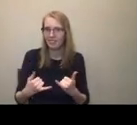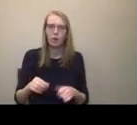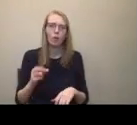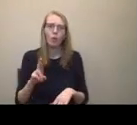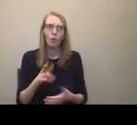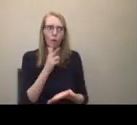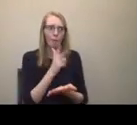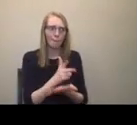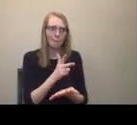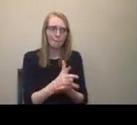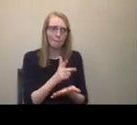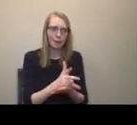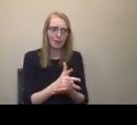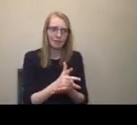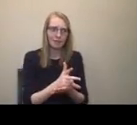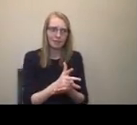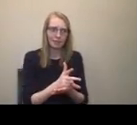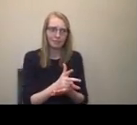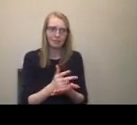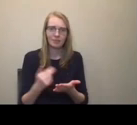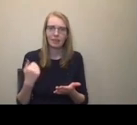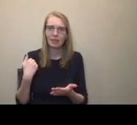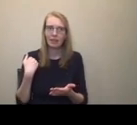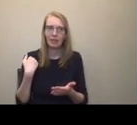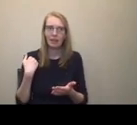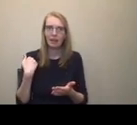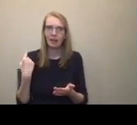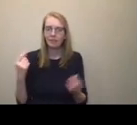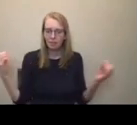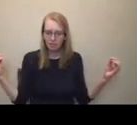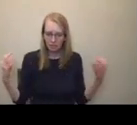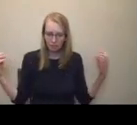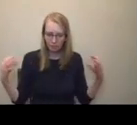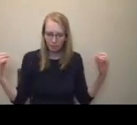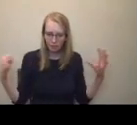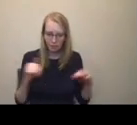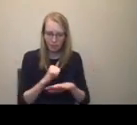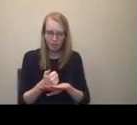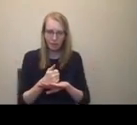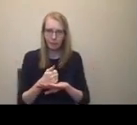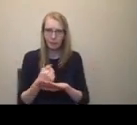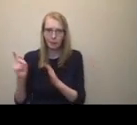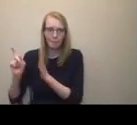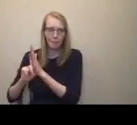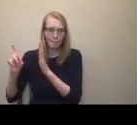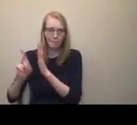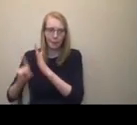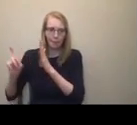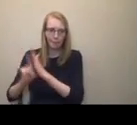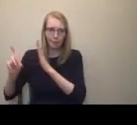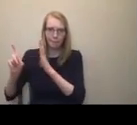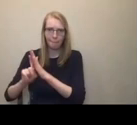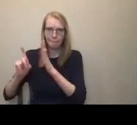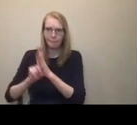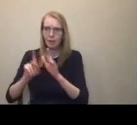all the way into the lobby. So you can rig a series of little speakers, especially with the technology and affordability of it so people can follow a